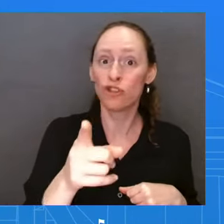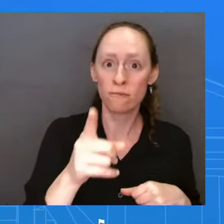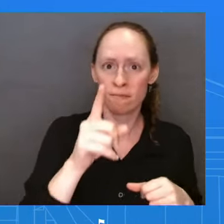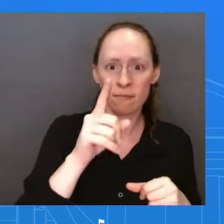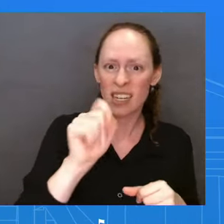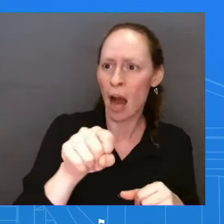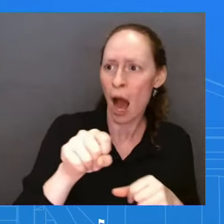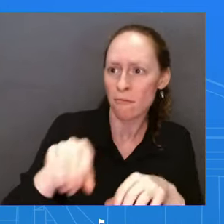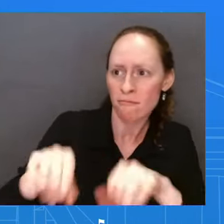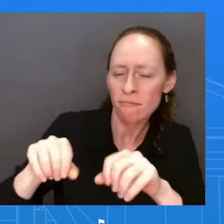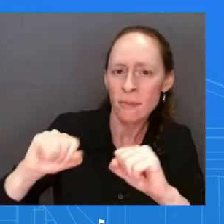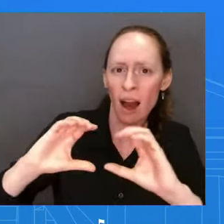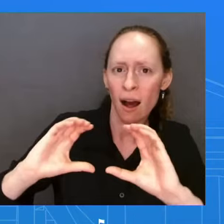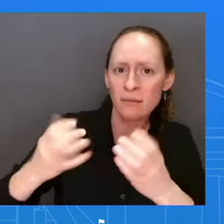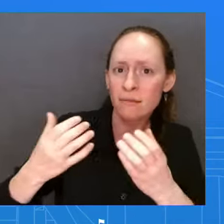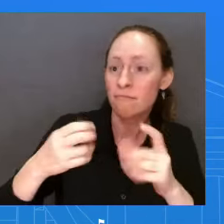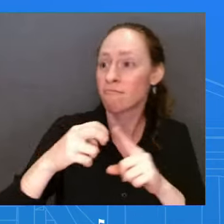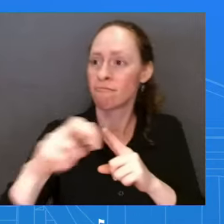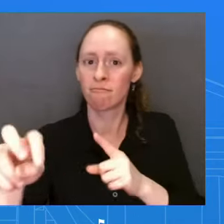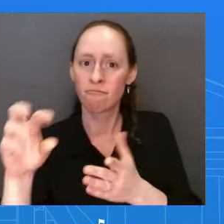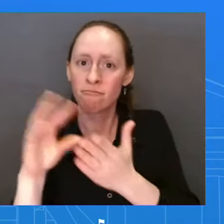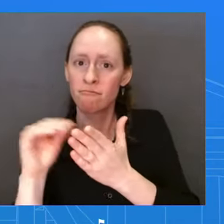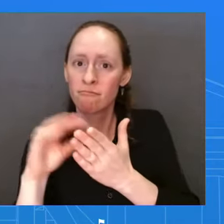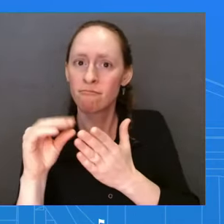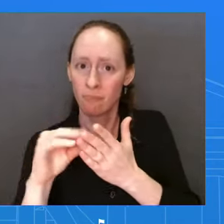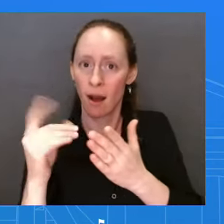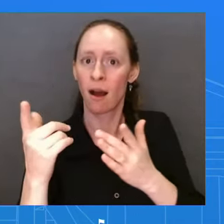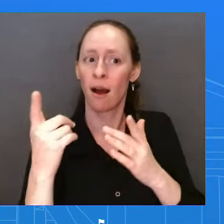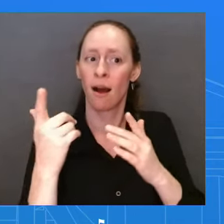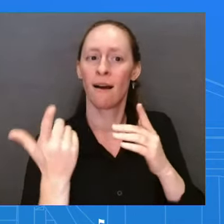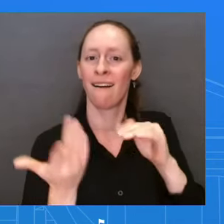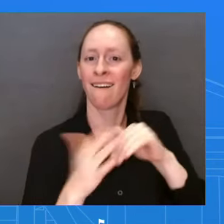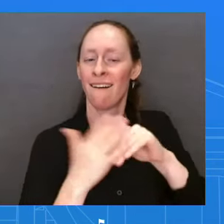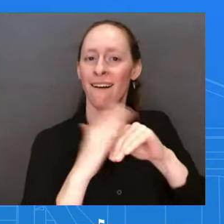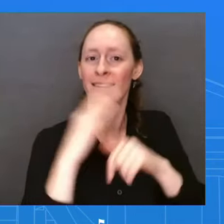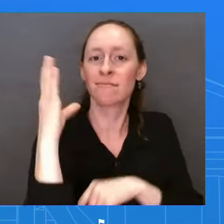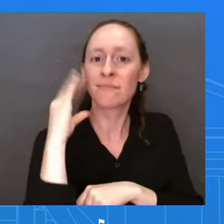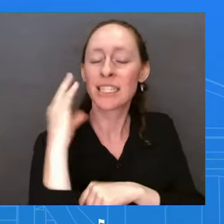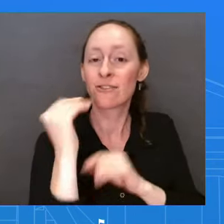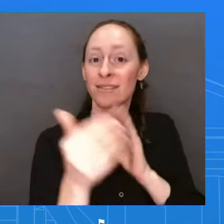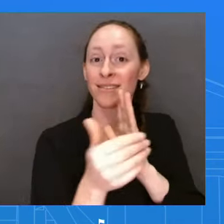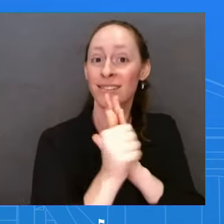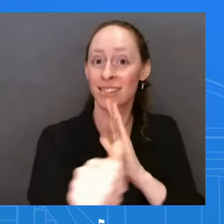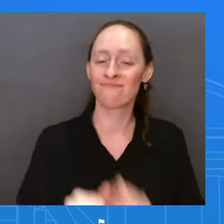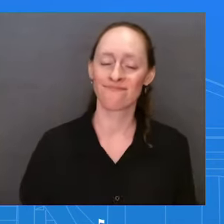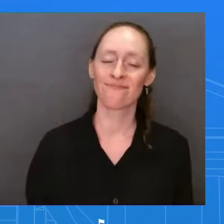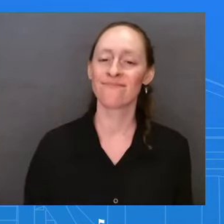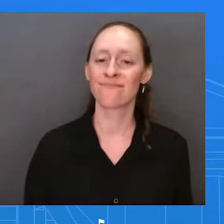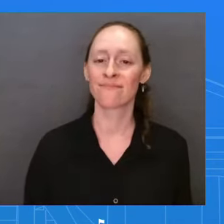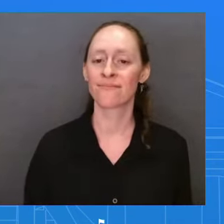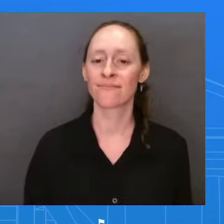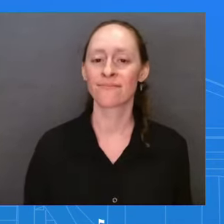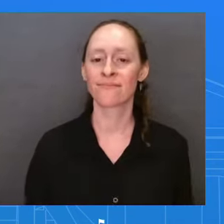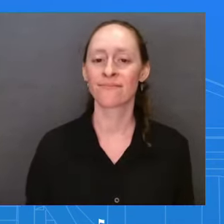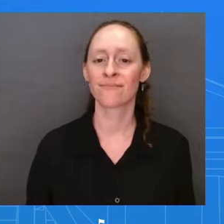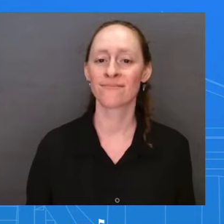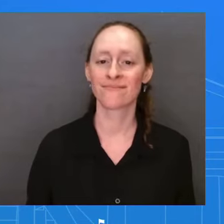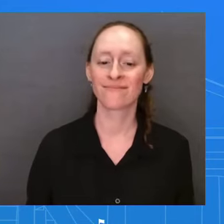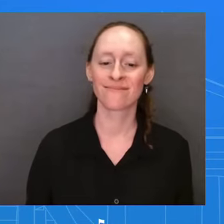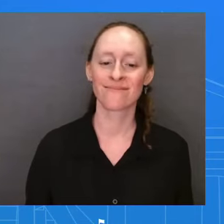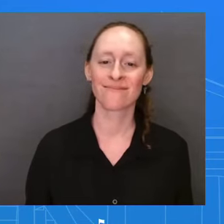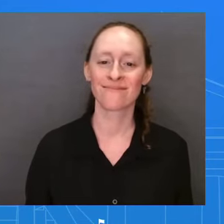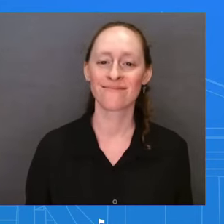uh, the workers that are involved in some of these, um, very, uh, complicated, uh,